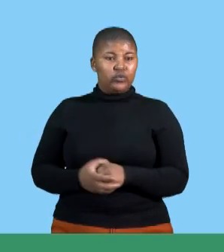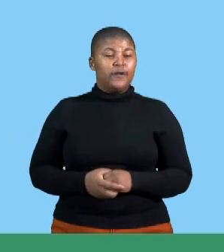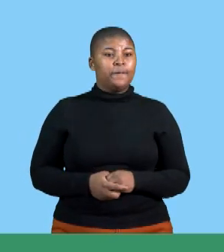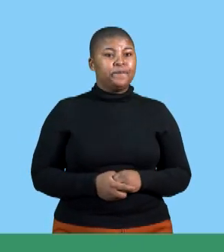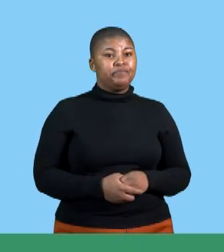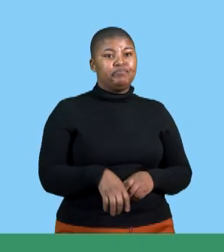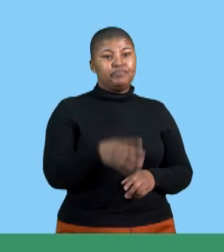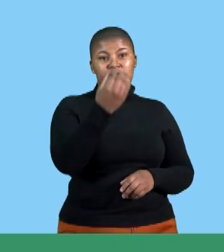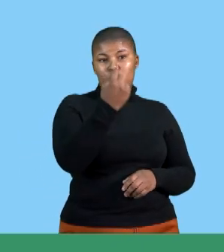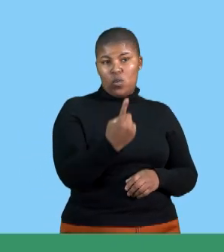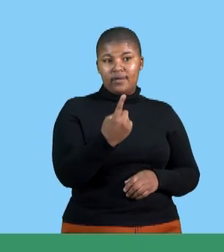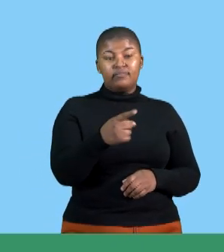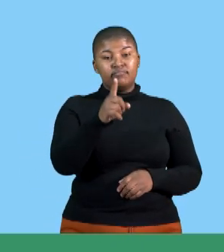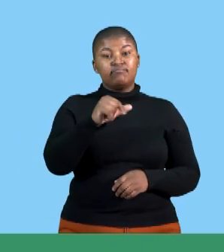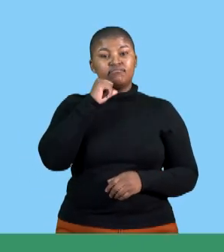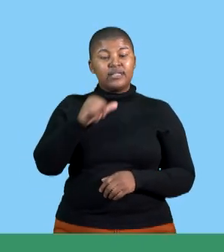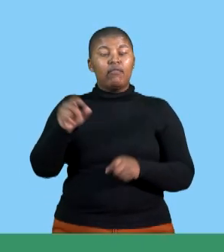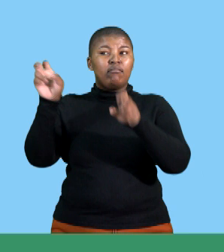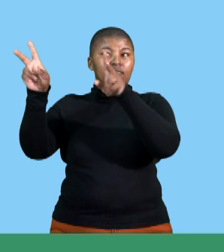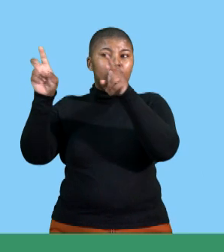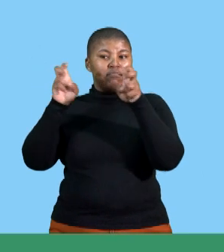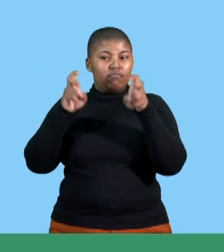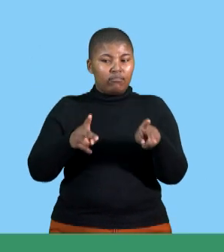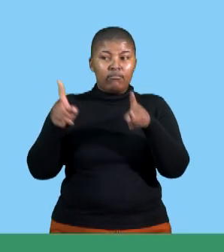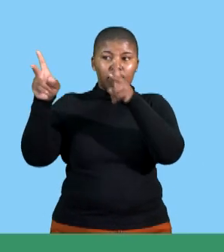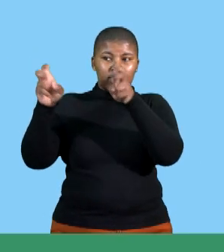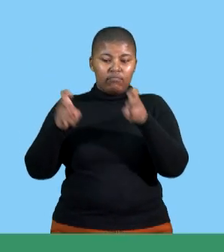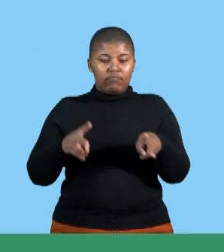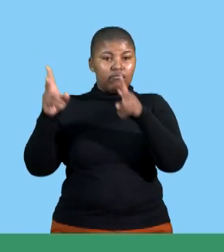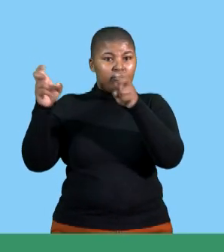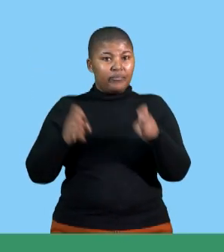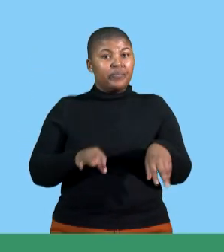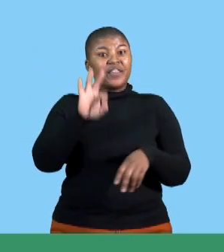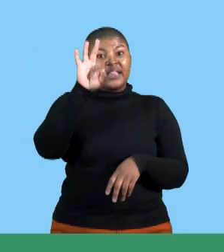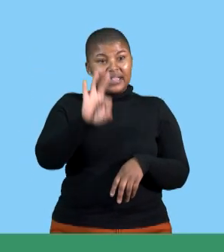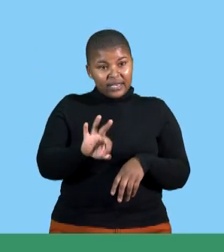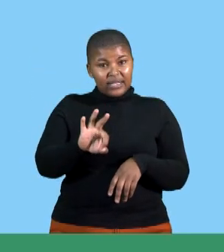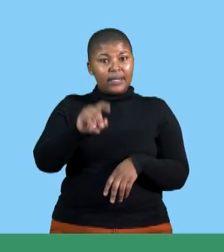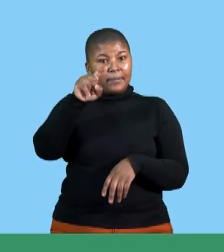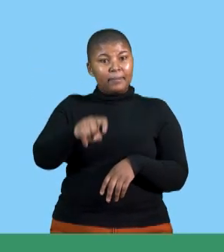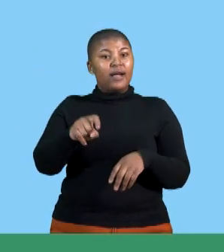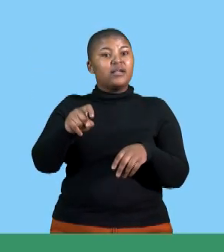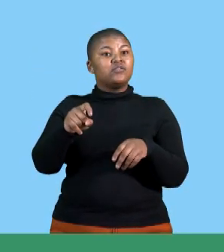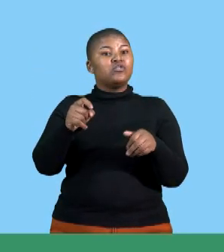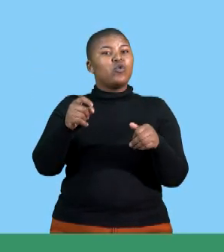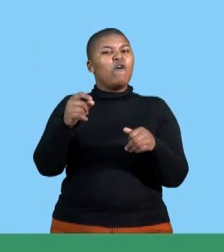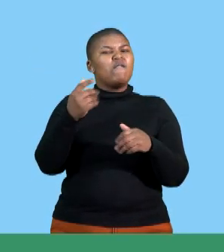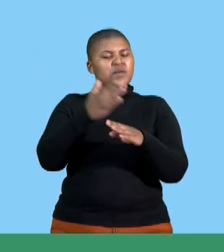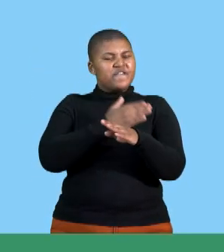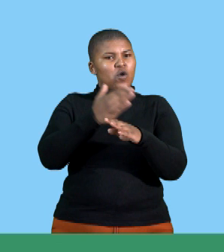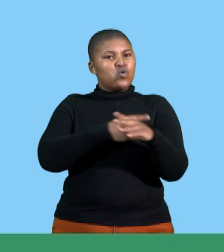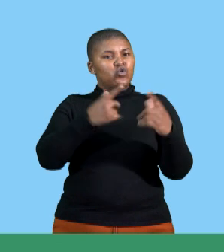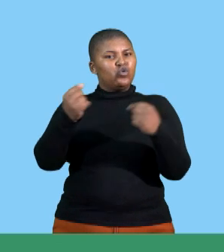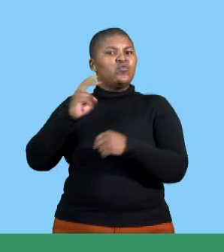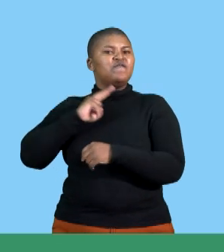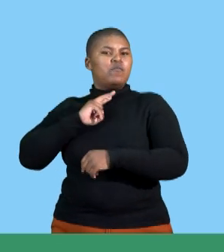quote three factors that must be considered when preparing a verbal presentation from the scenario